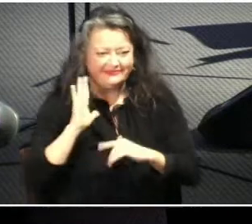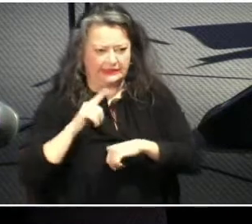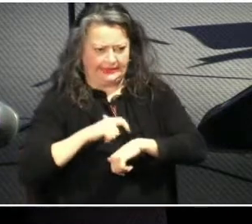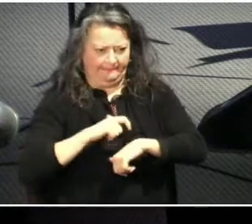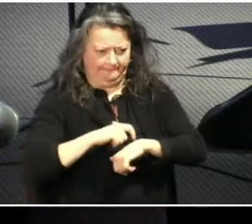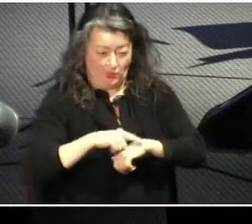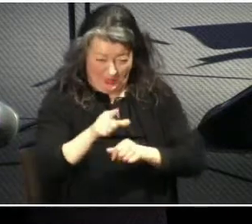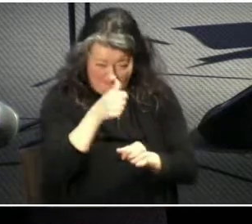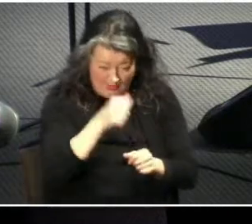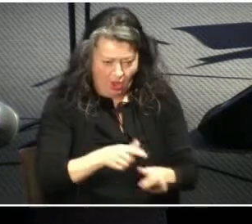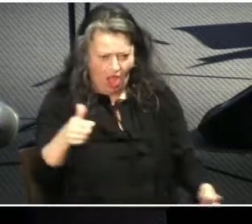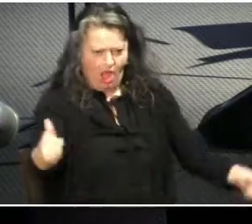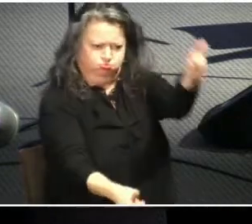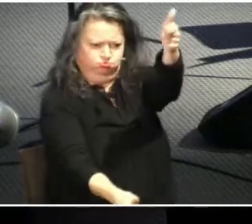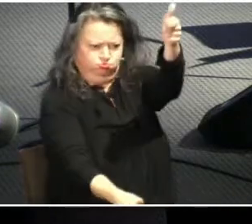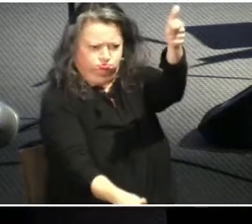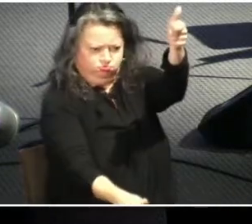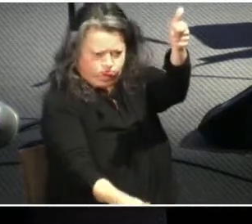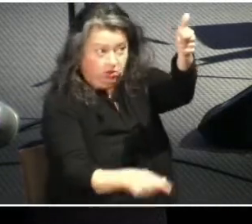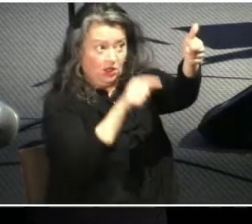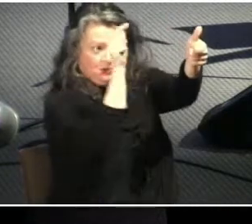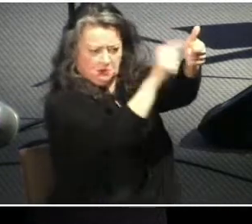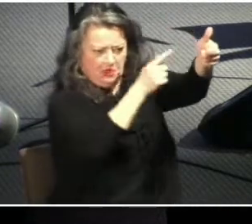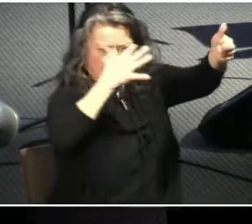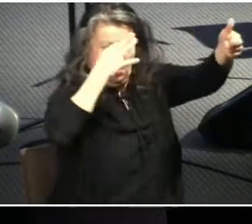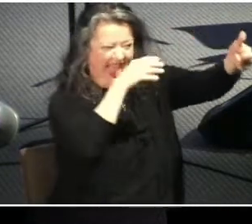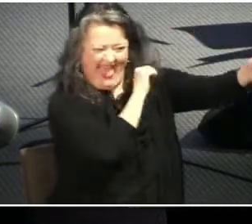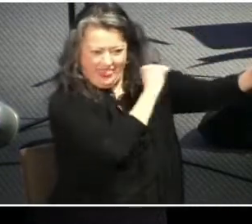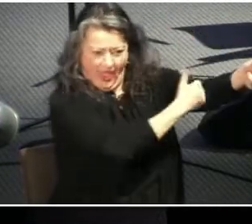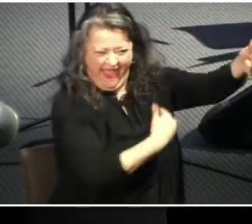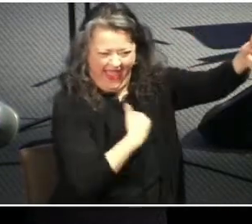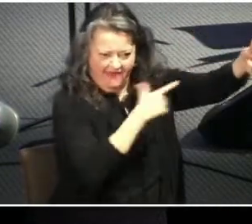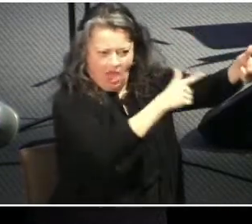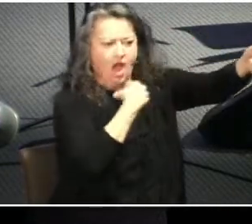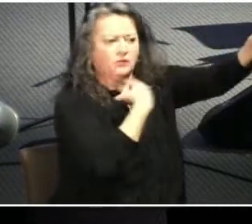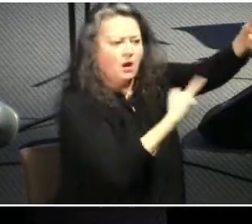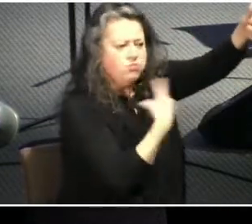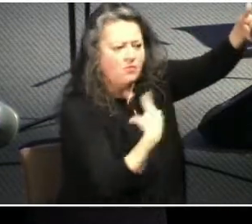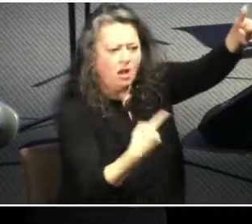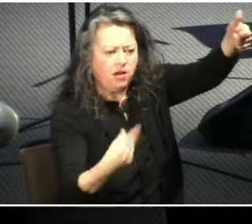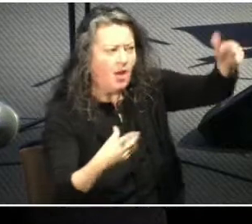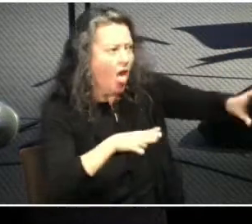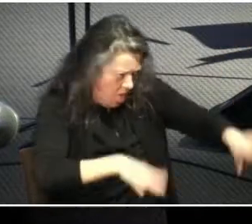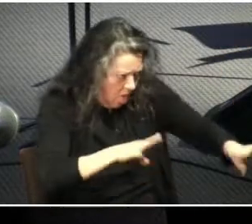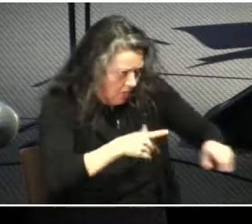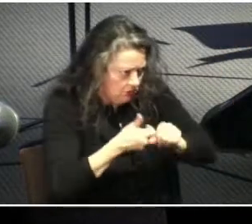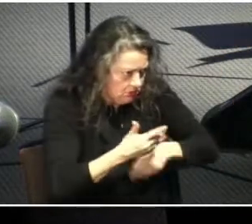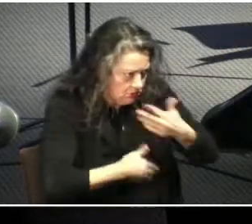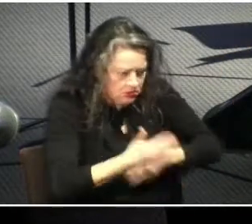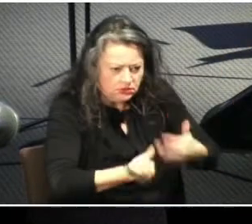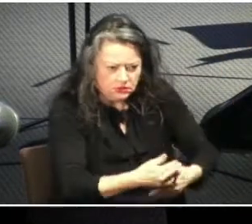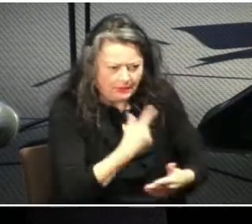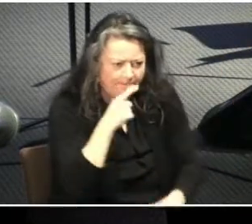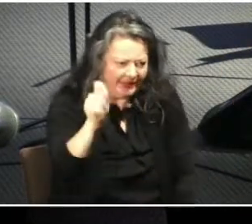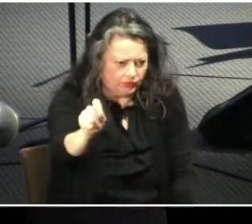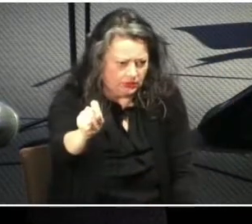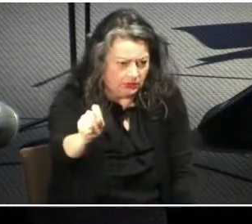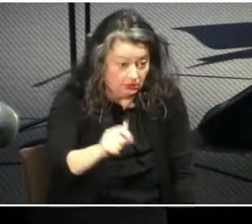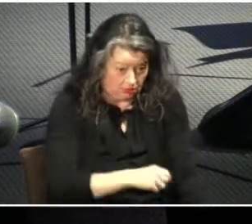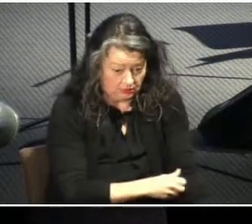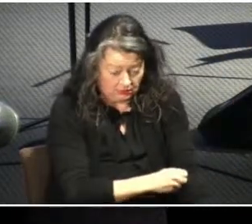approach where the one with authority told everyone else what to do and expected unconditional obedience.